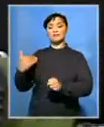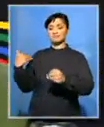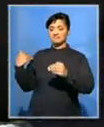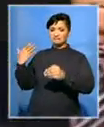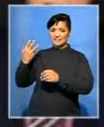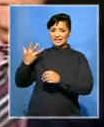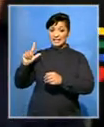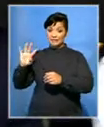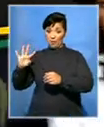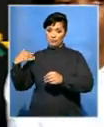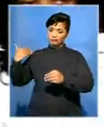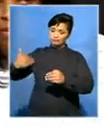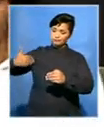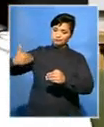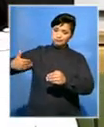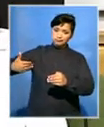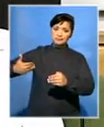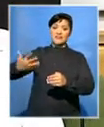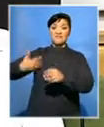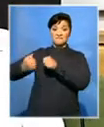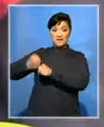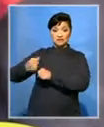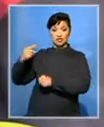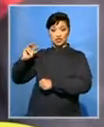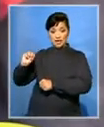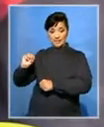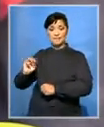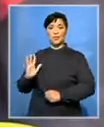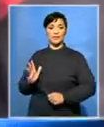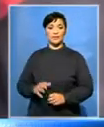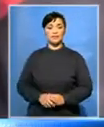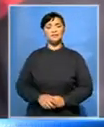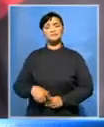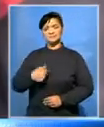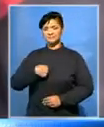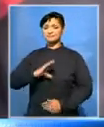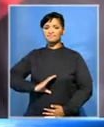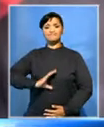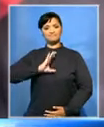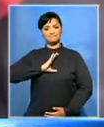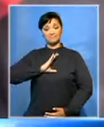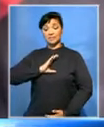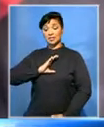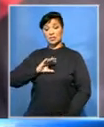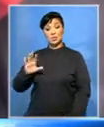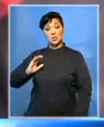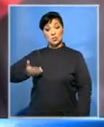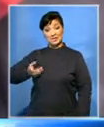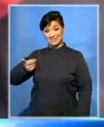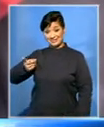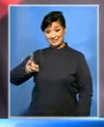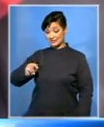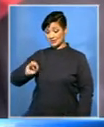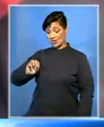commercial enterprises five years ago as a general manager. I'm very, very confident that she will lead this team, this very, very